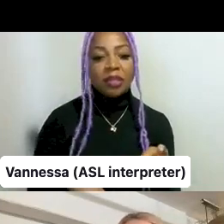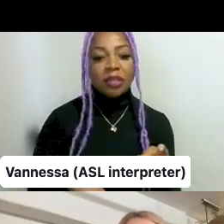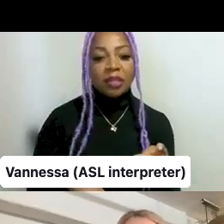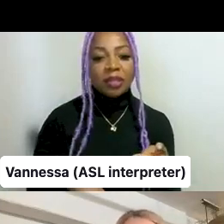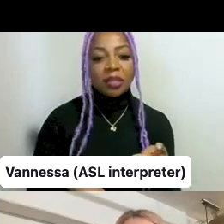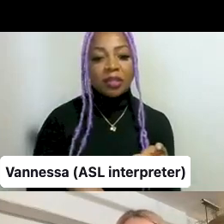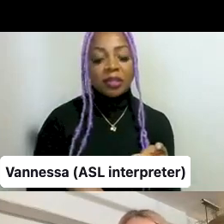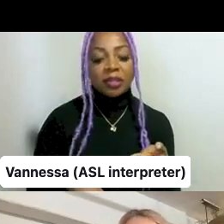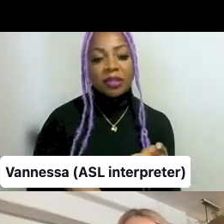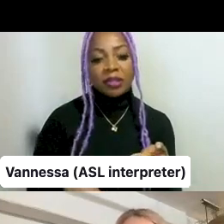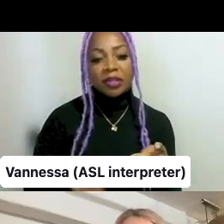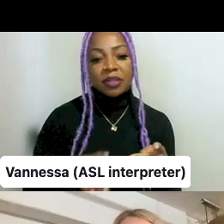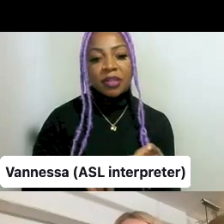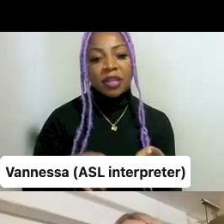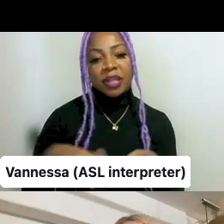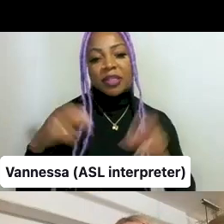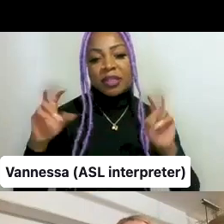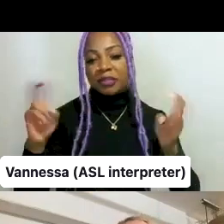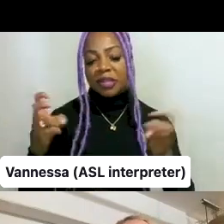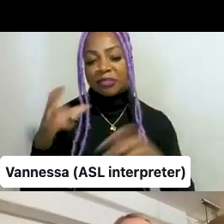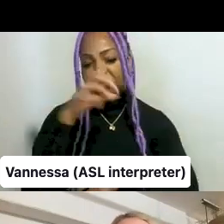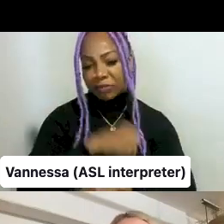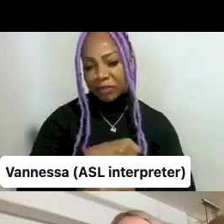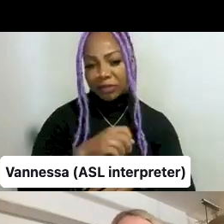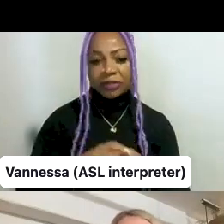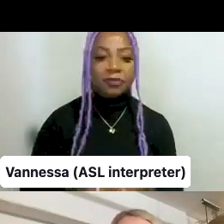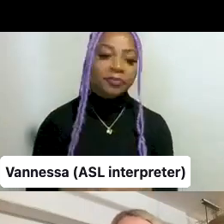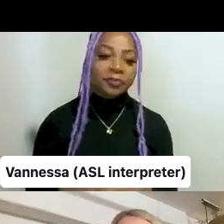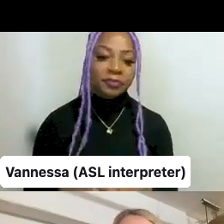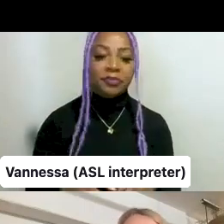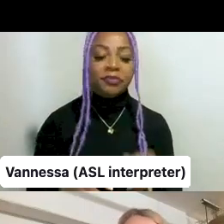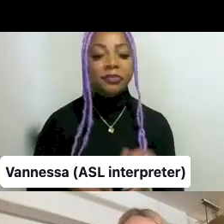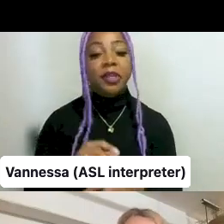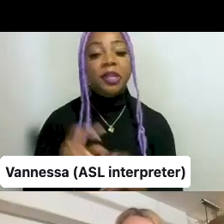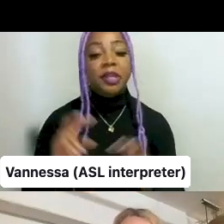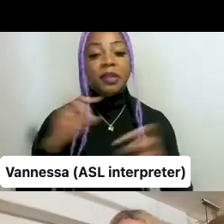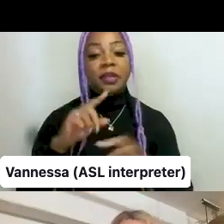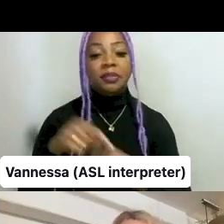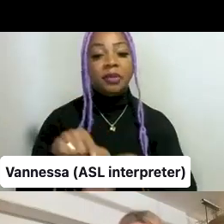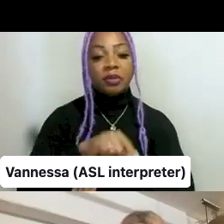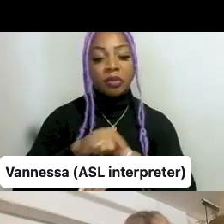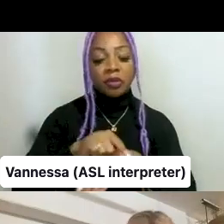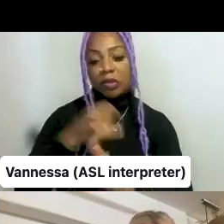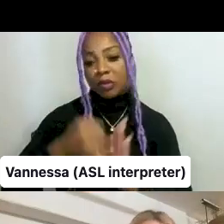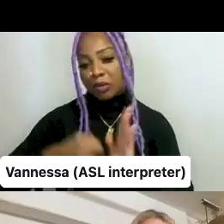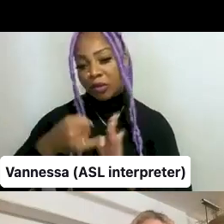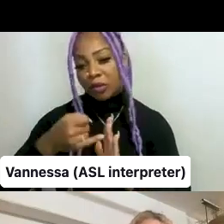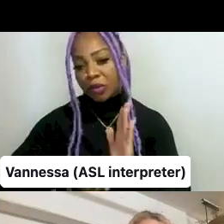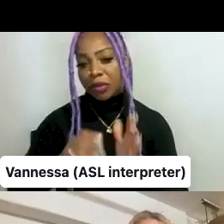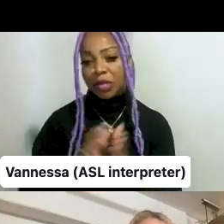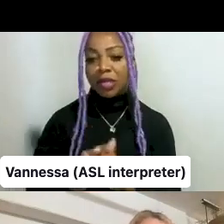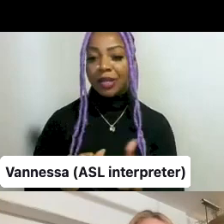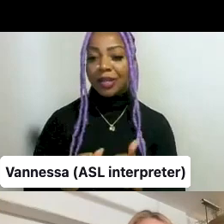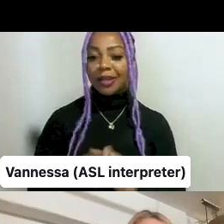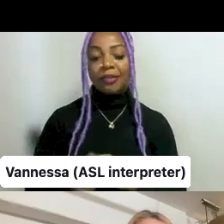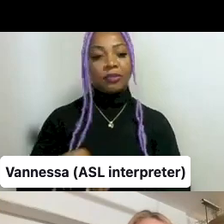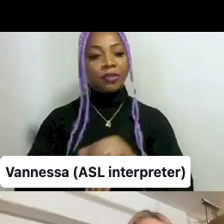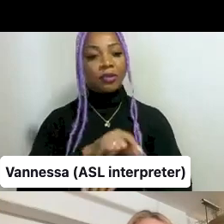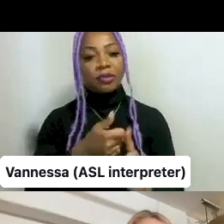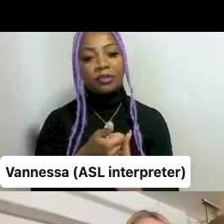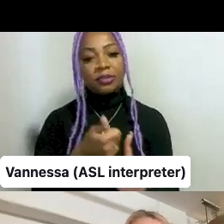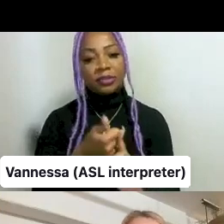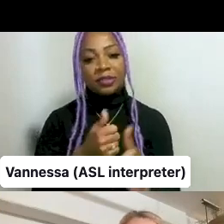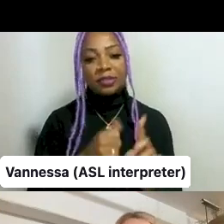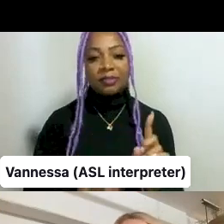As the title is sort of self-explanatory, it's about gardening and art, and how the garden has